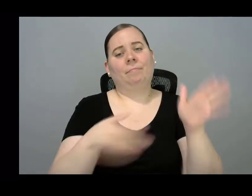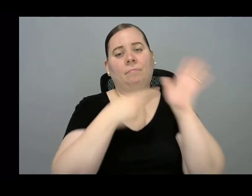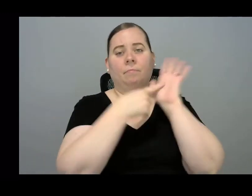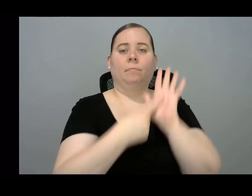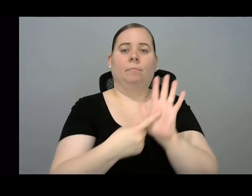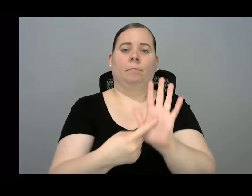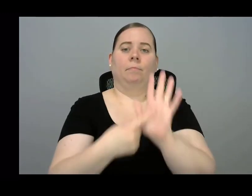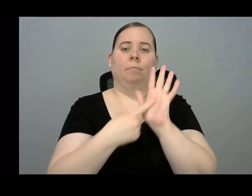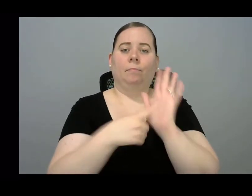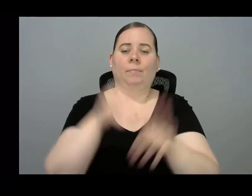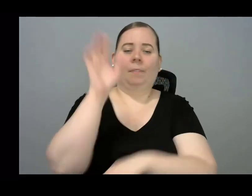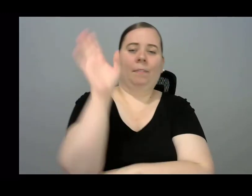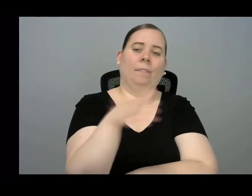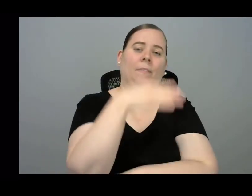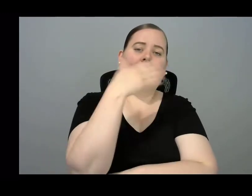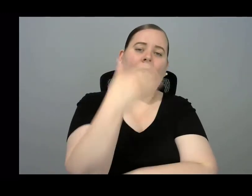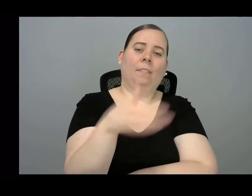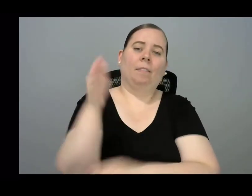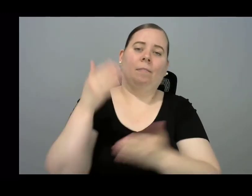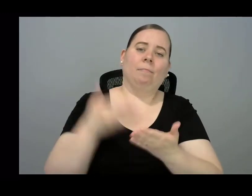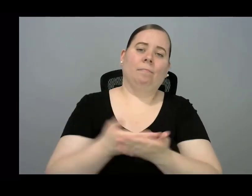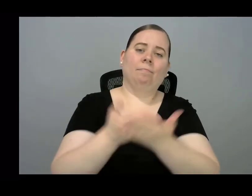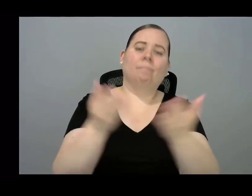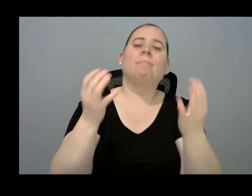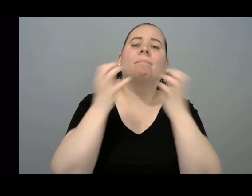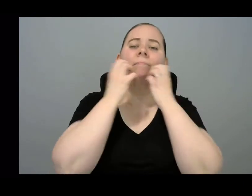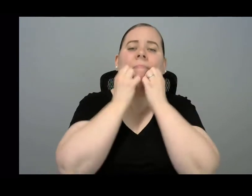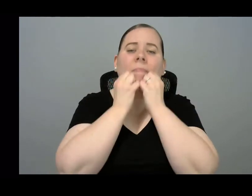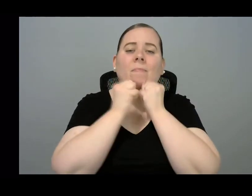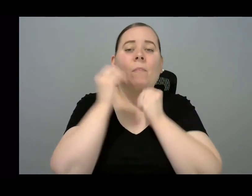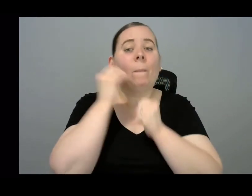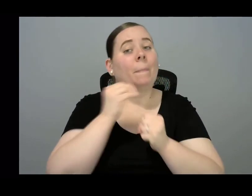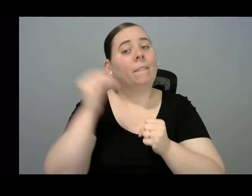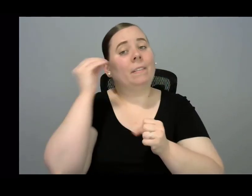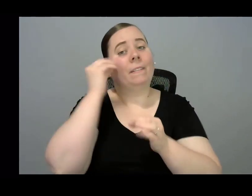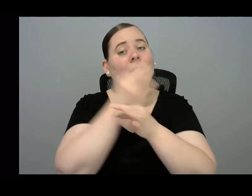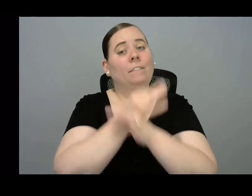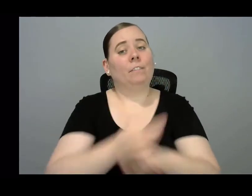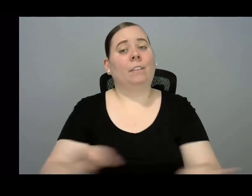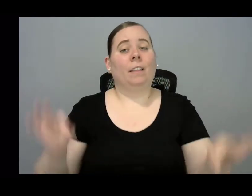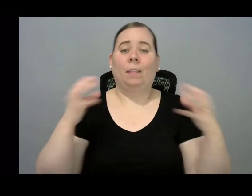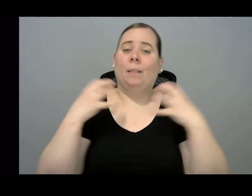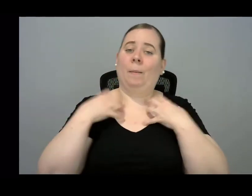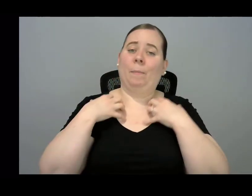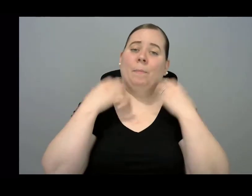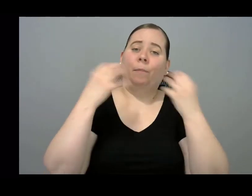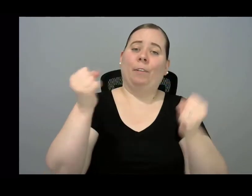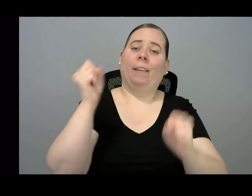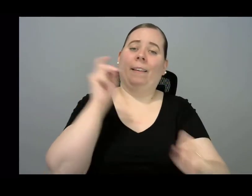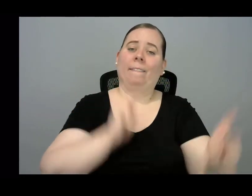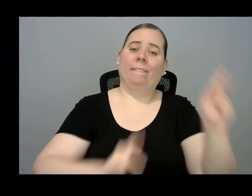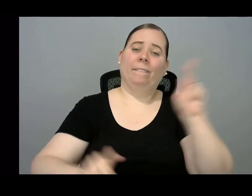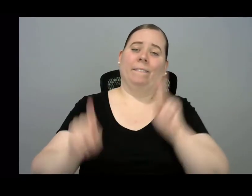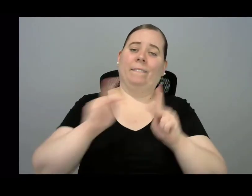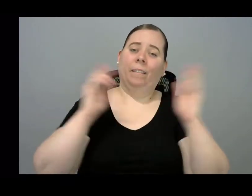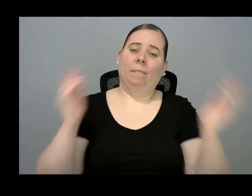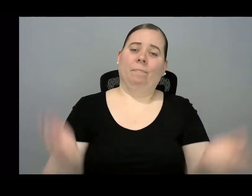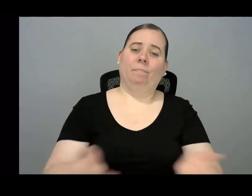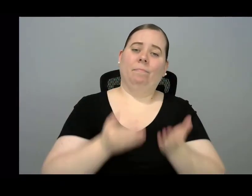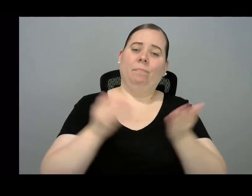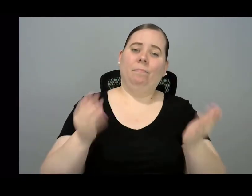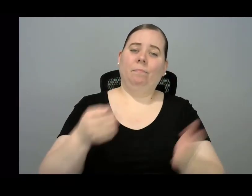You're the emblem of the land I love, the home of the free and the brave.